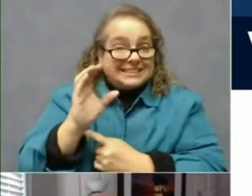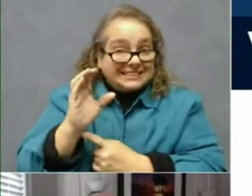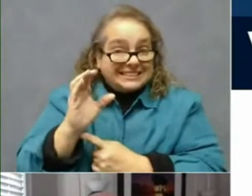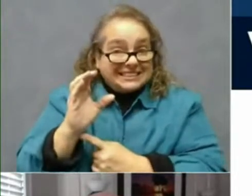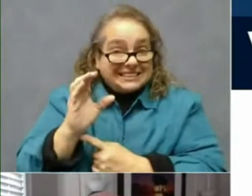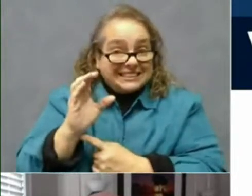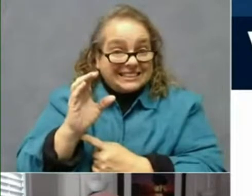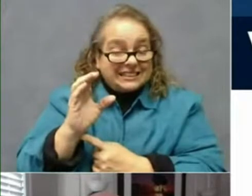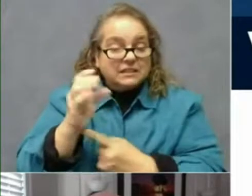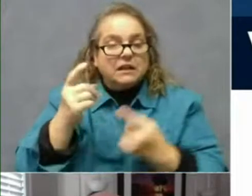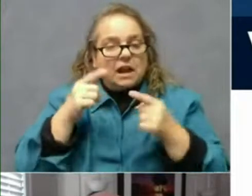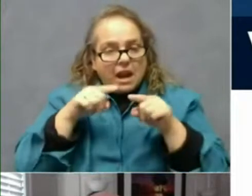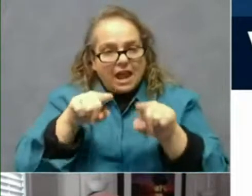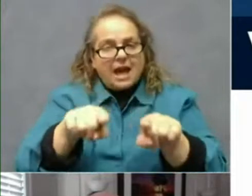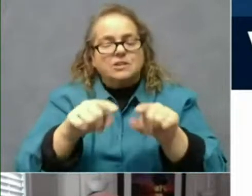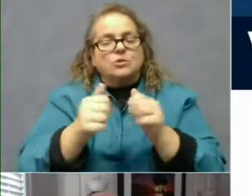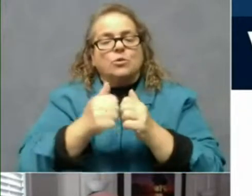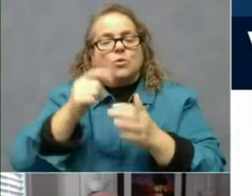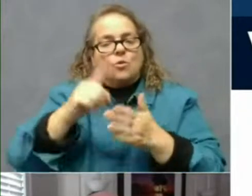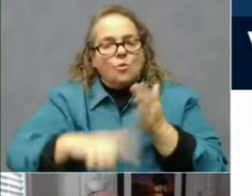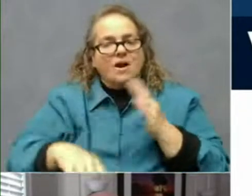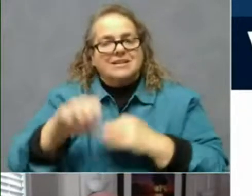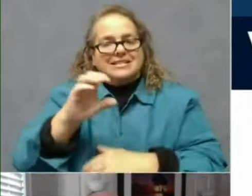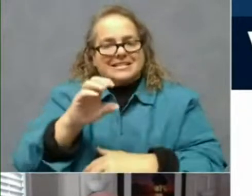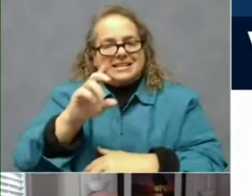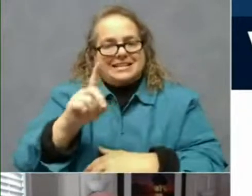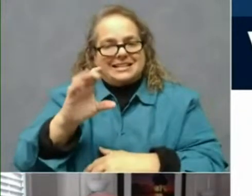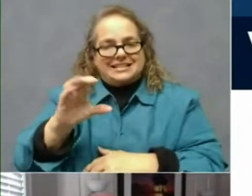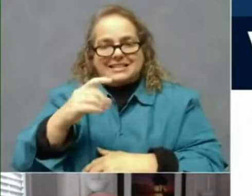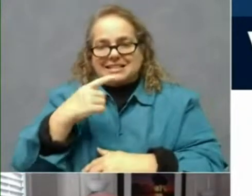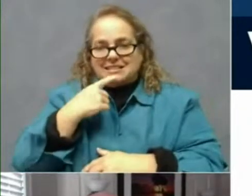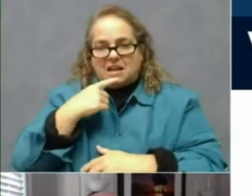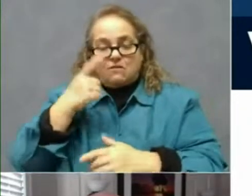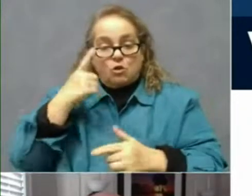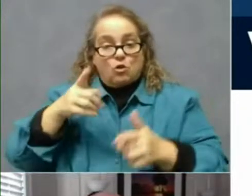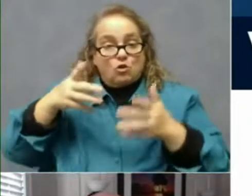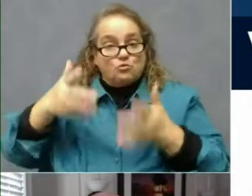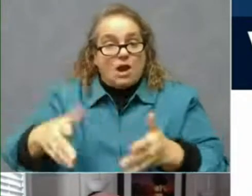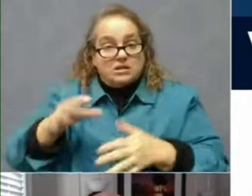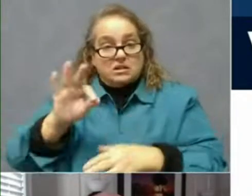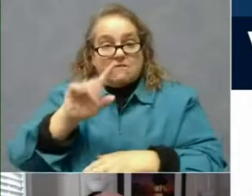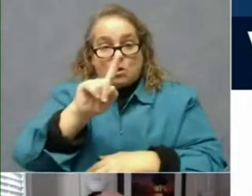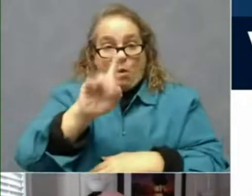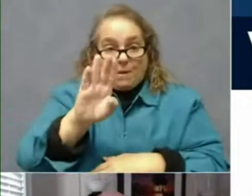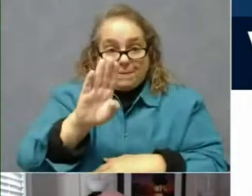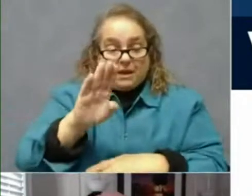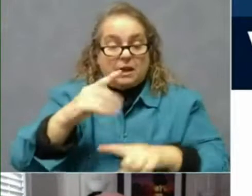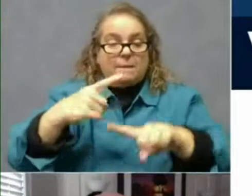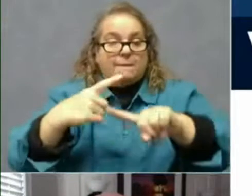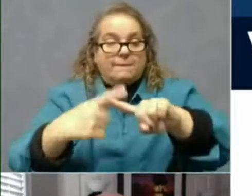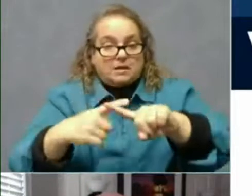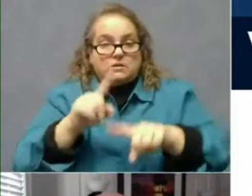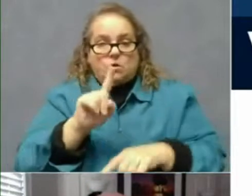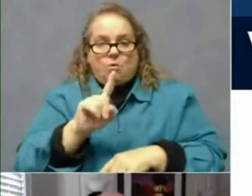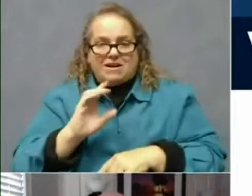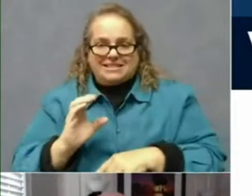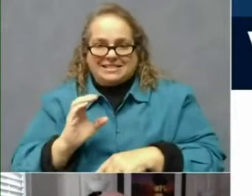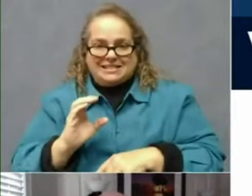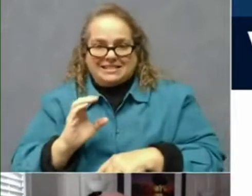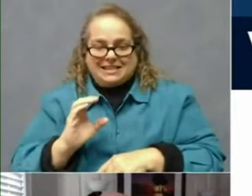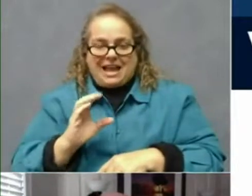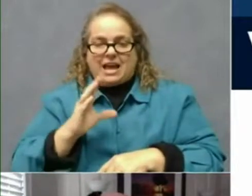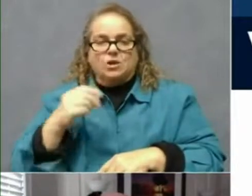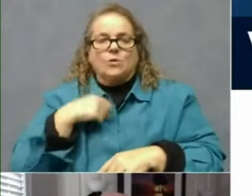with what the CDC had said for all the rest of 1B plus 1C. And we even lowered the age. So